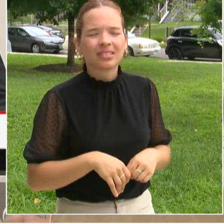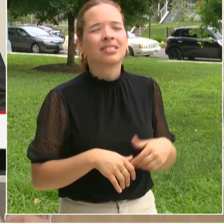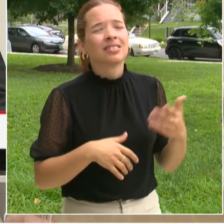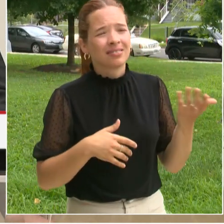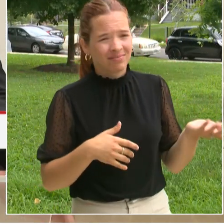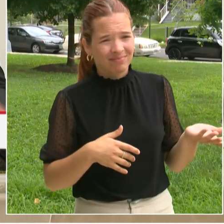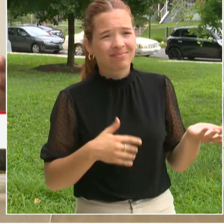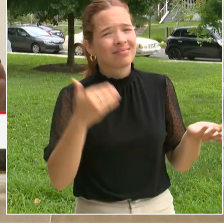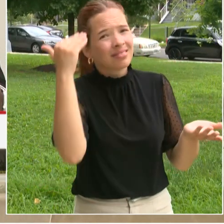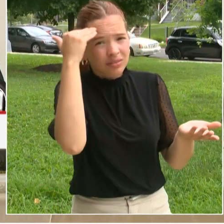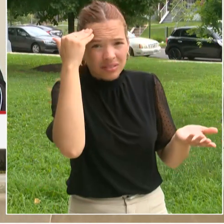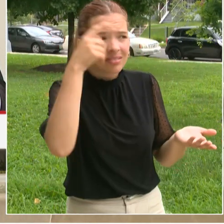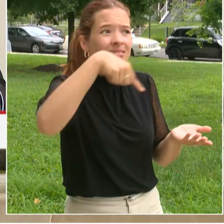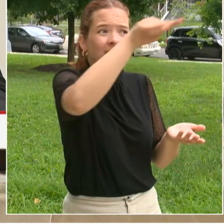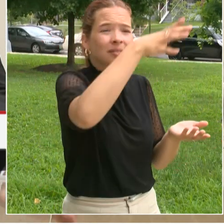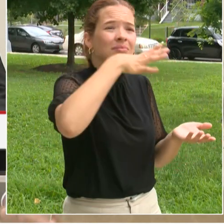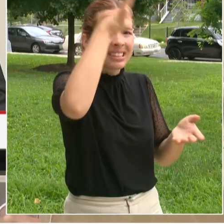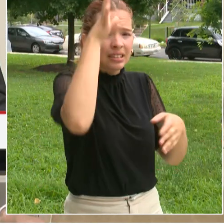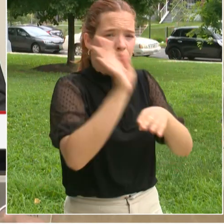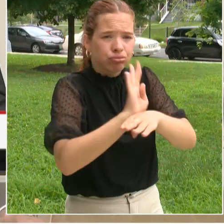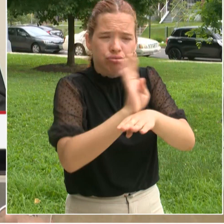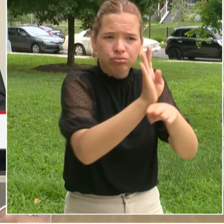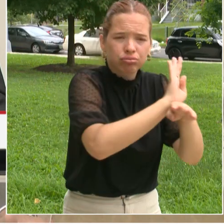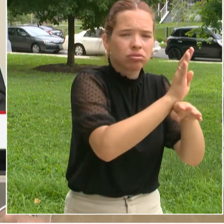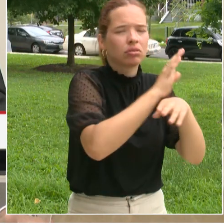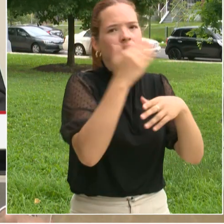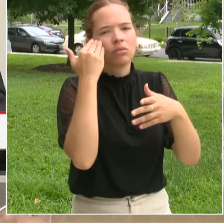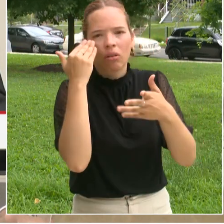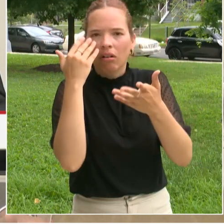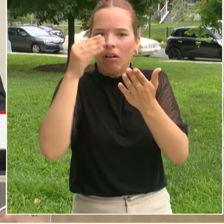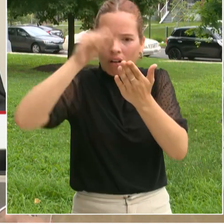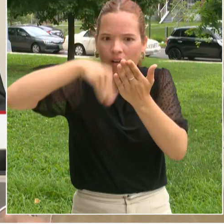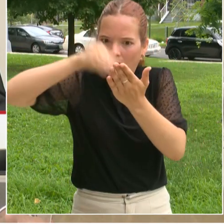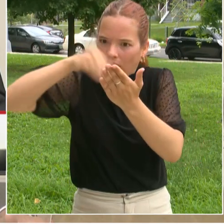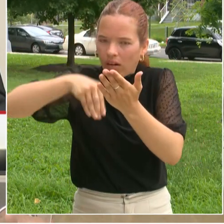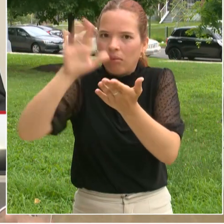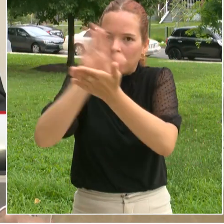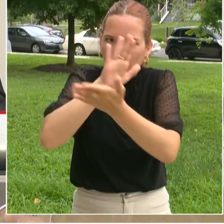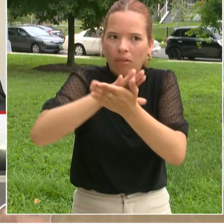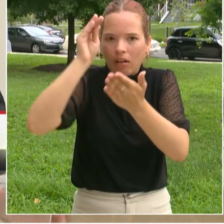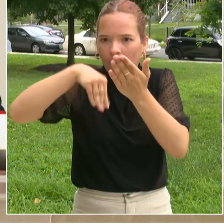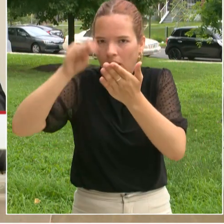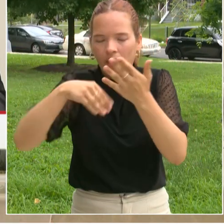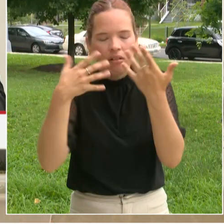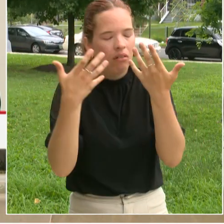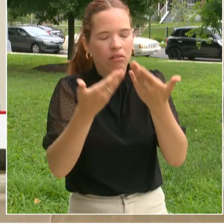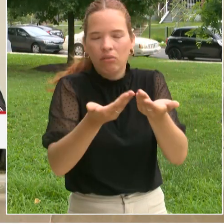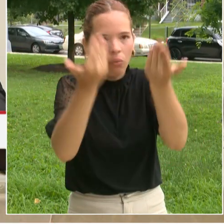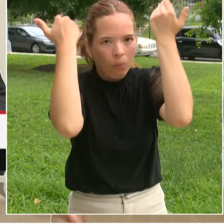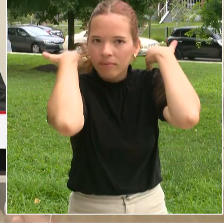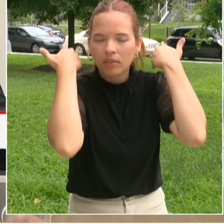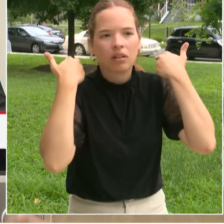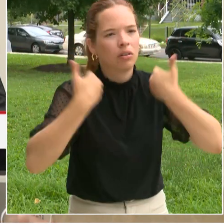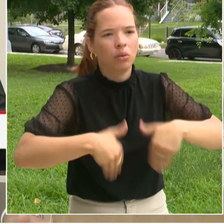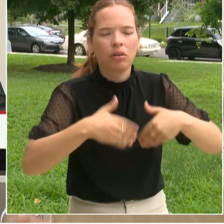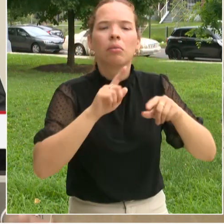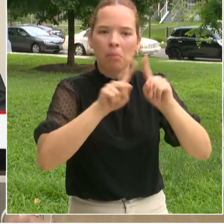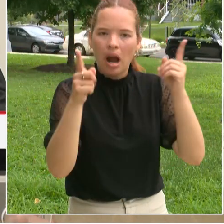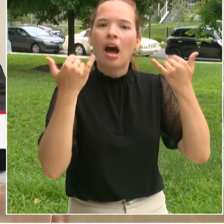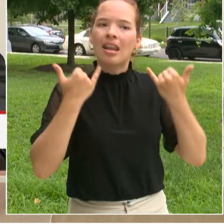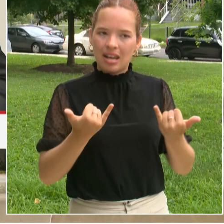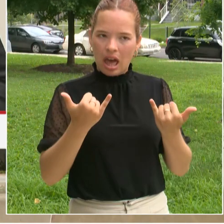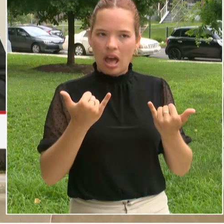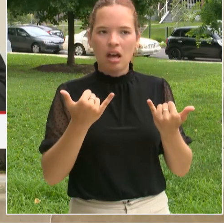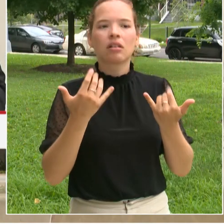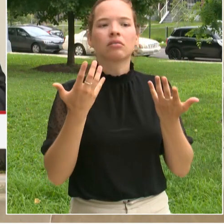but we think the benefit is tremendous when we do get that documentation back. For example I mentioned earlier the telehealth visit.